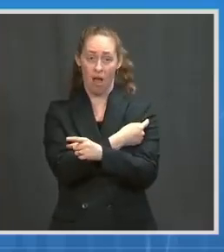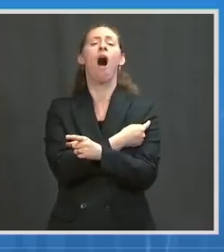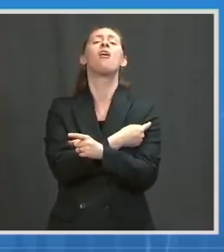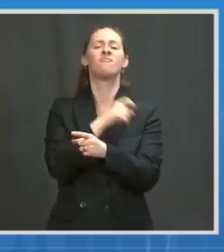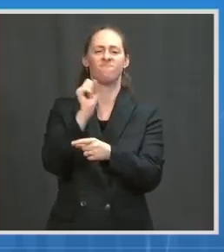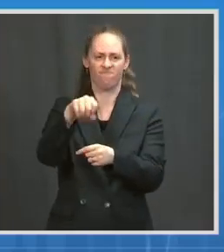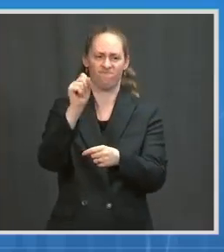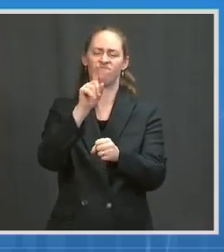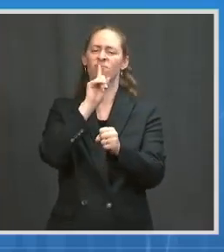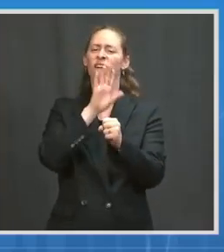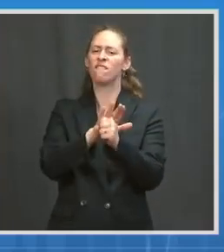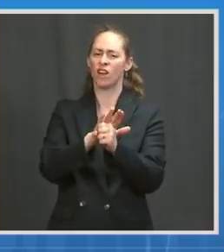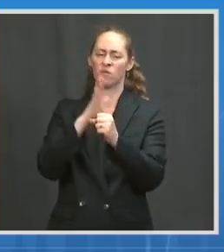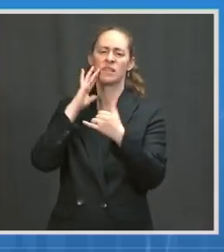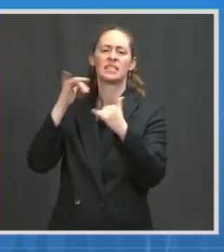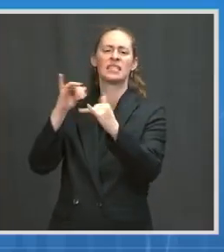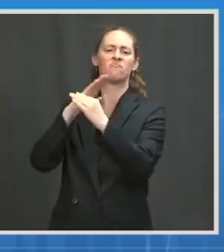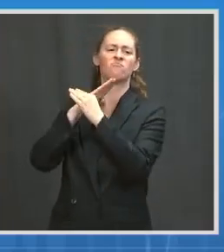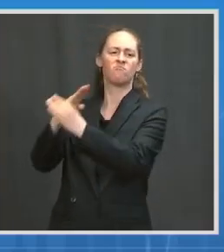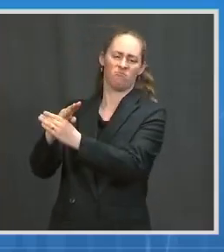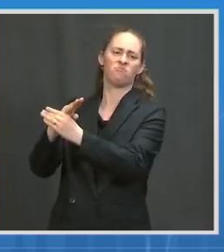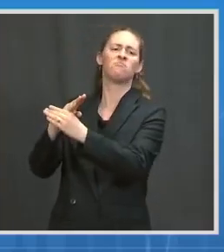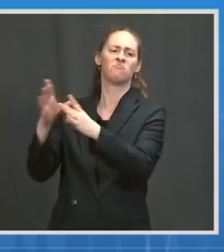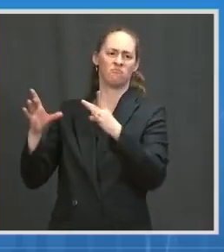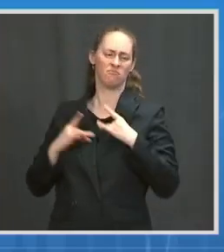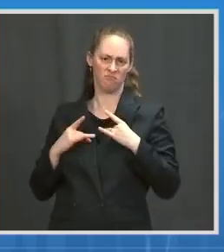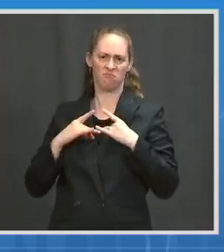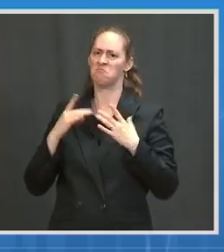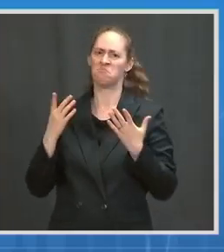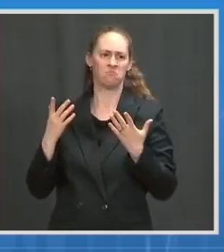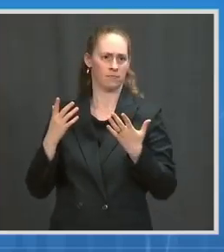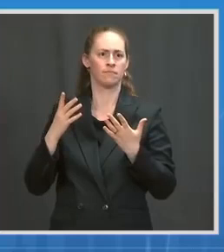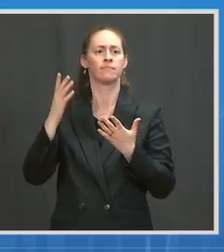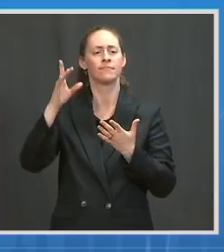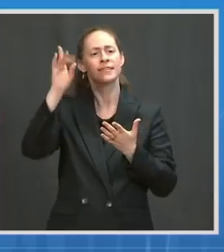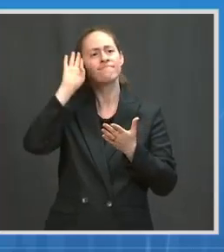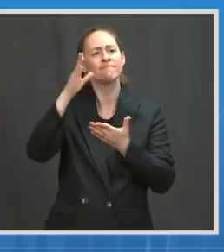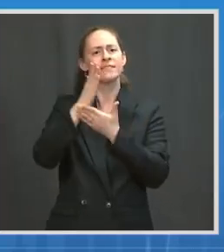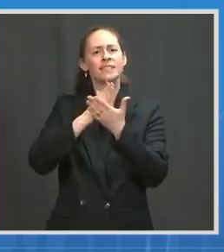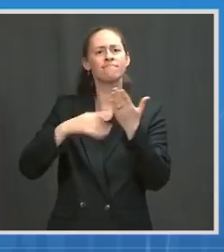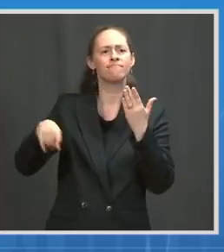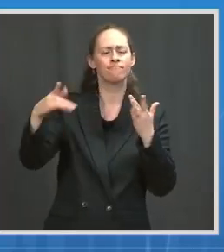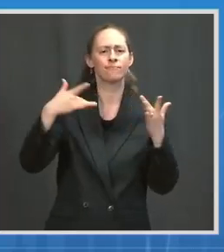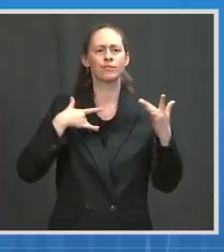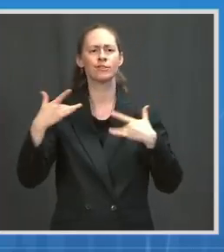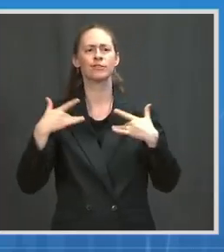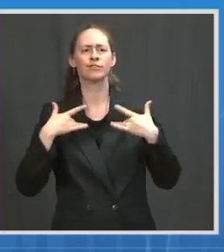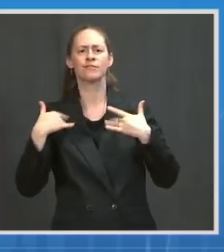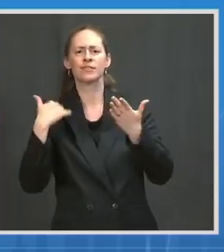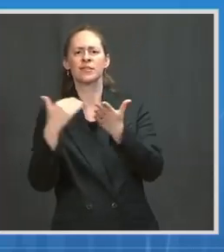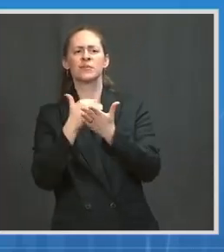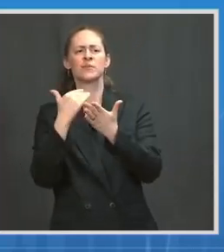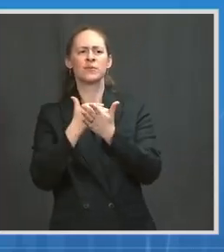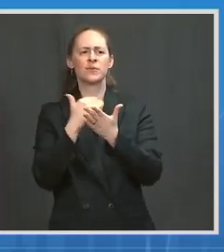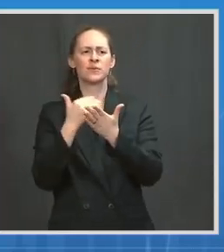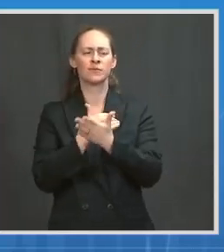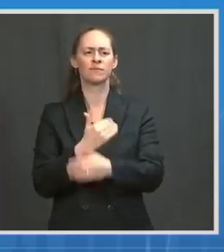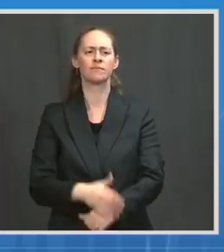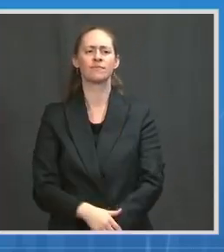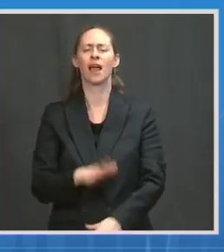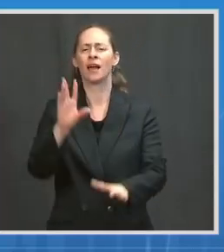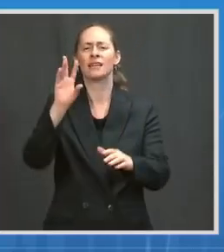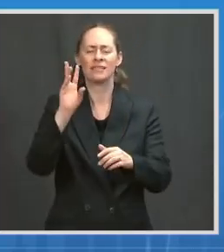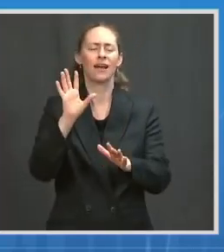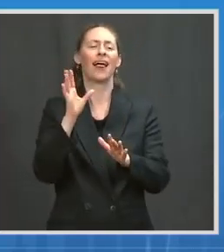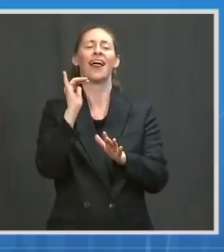The one that people are asking questions about is the 617 in